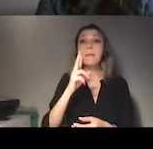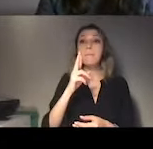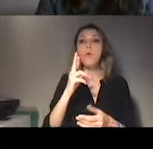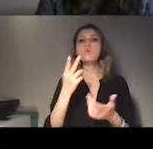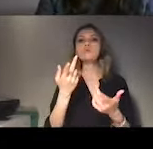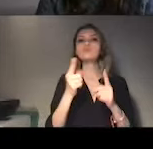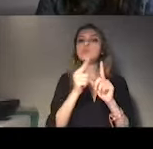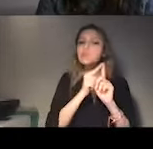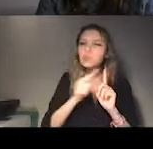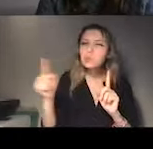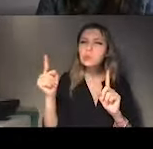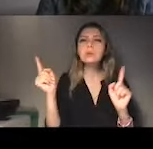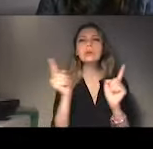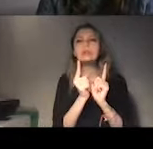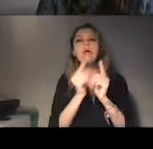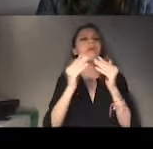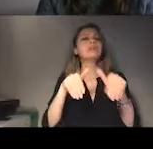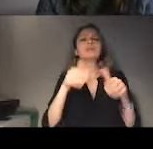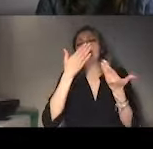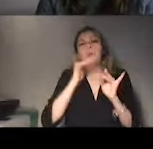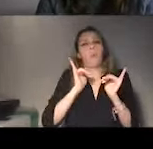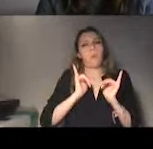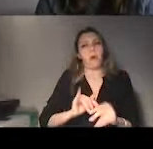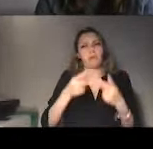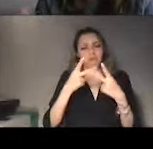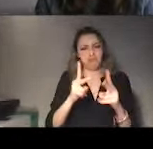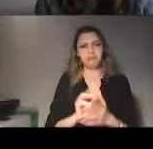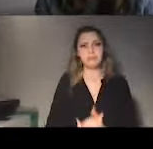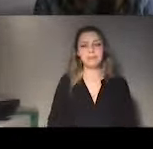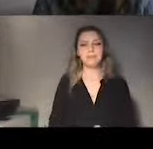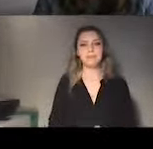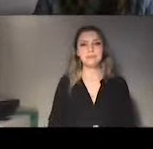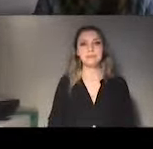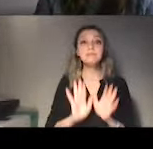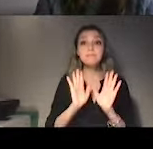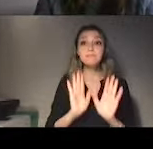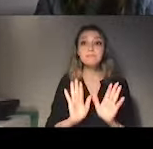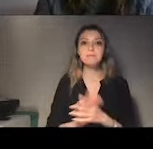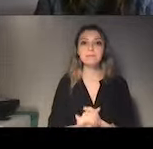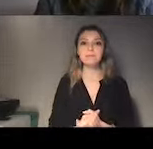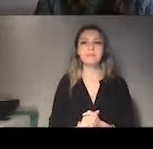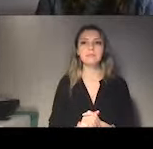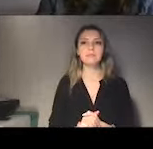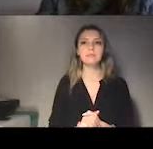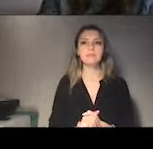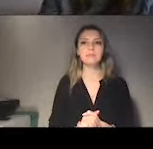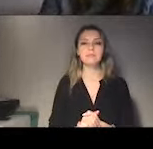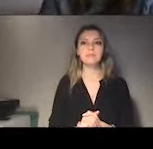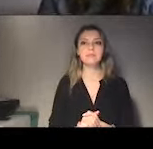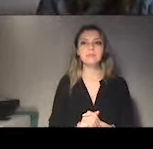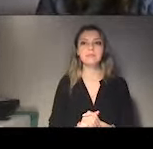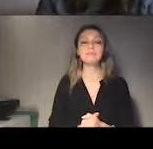But that said, I would encourage you not to produce documents that are too